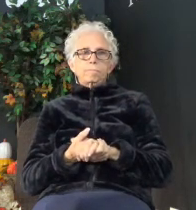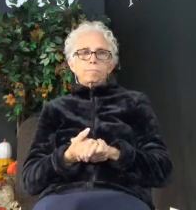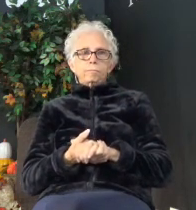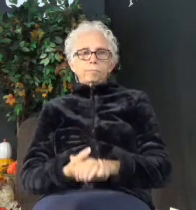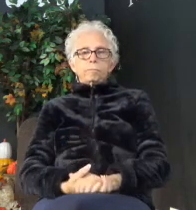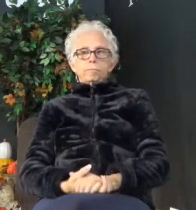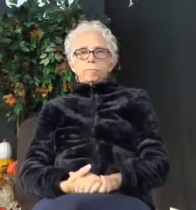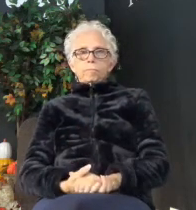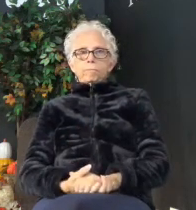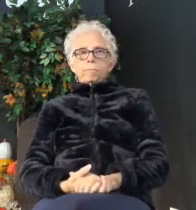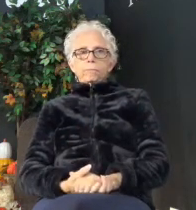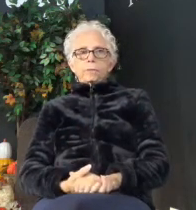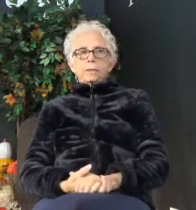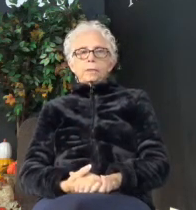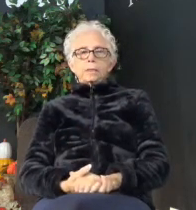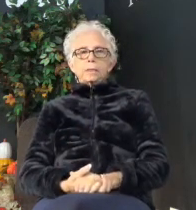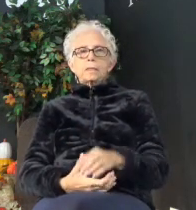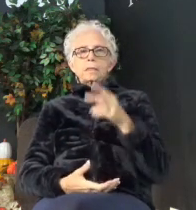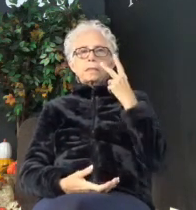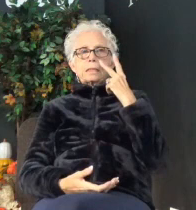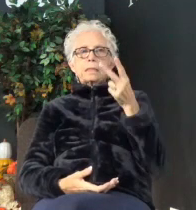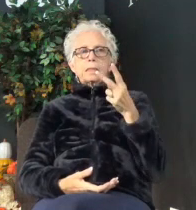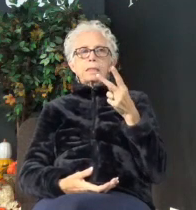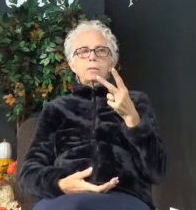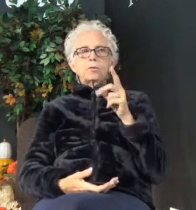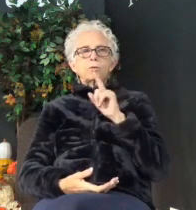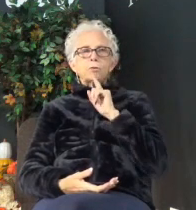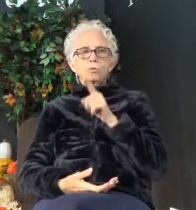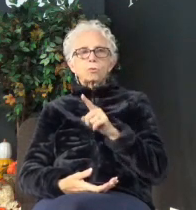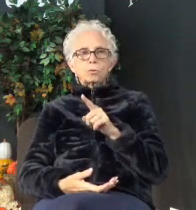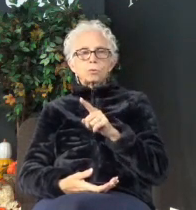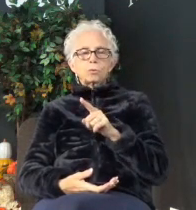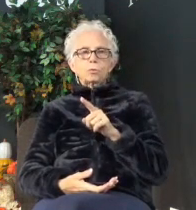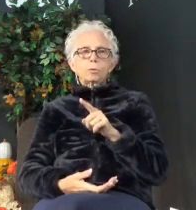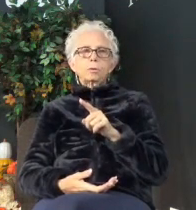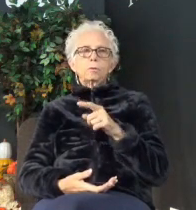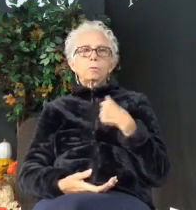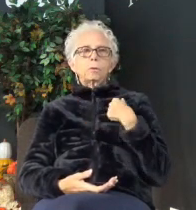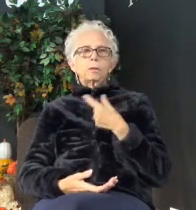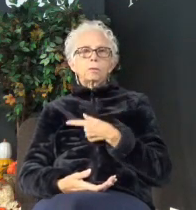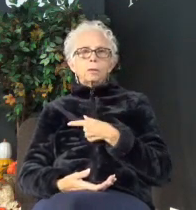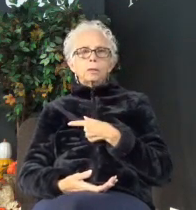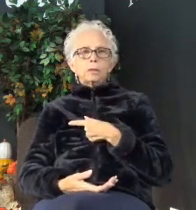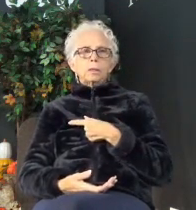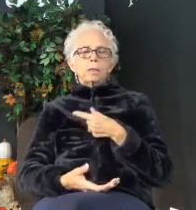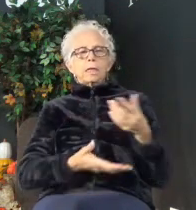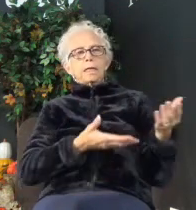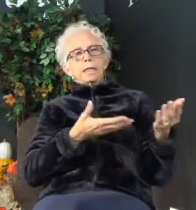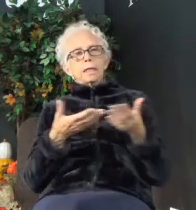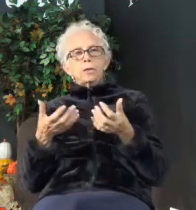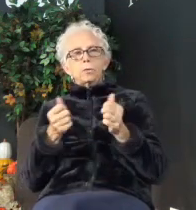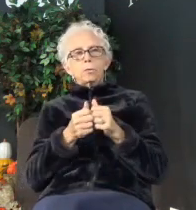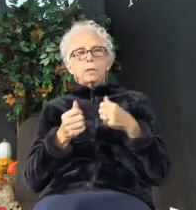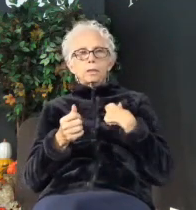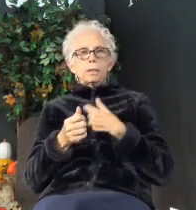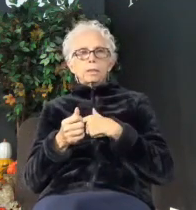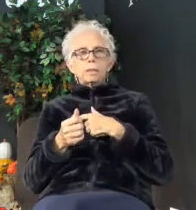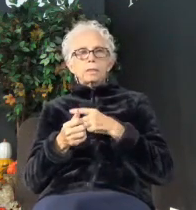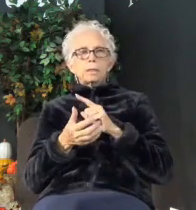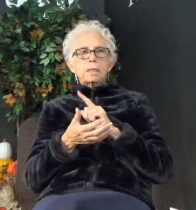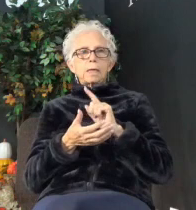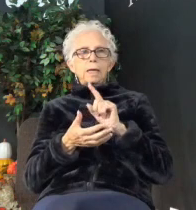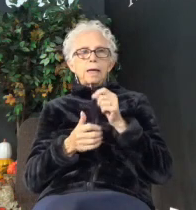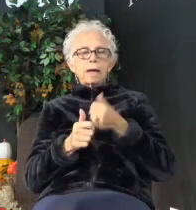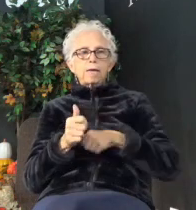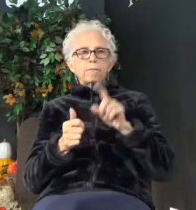See, there's this reality, this fact that we carry with us everywhere we go,